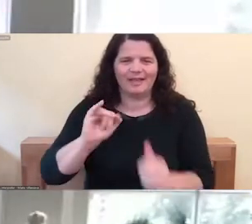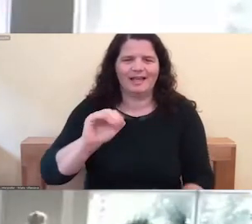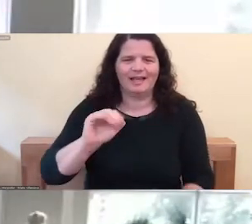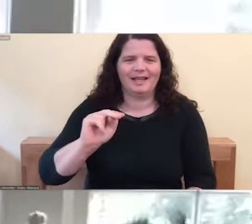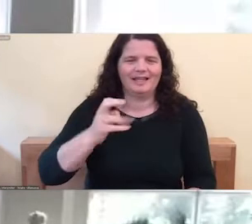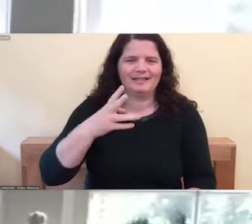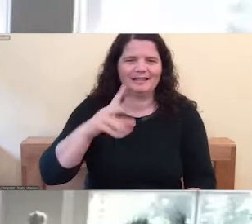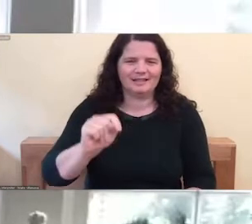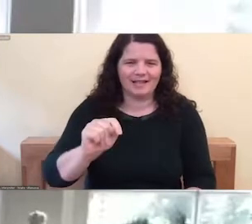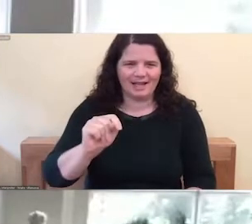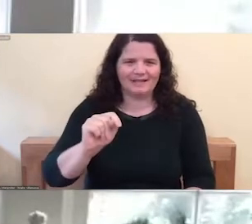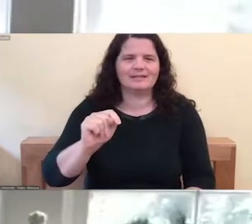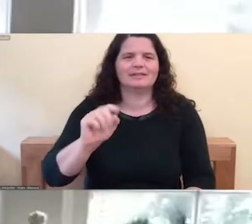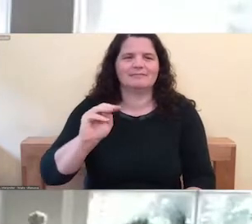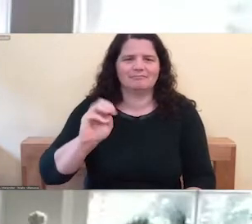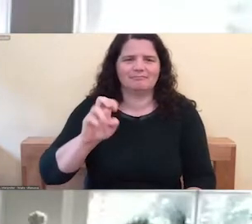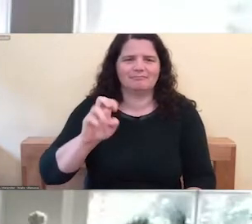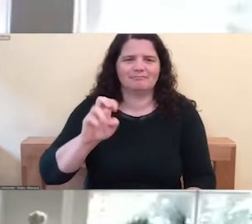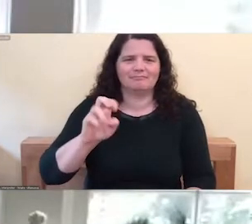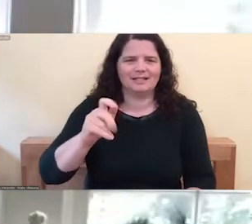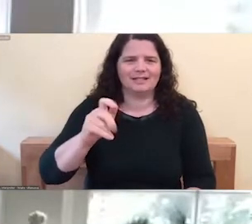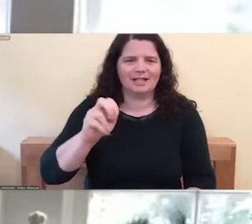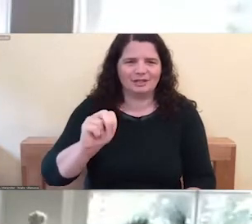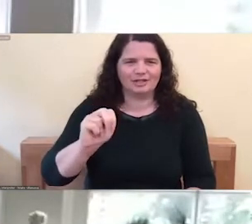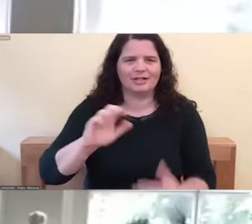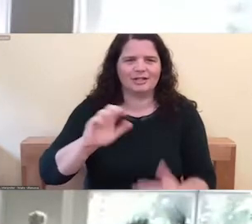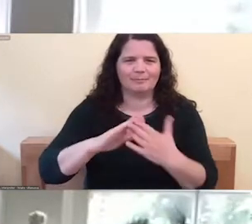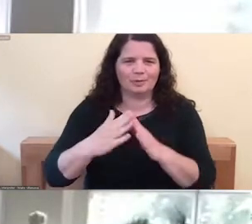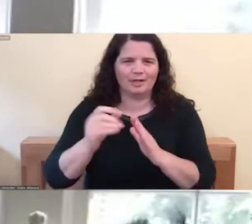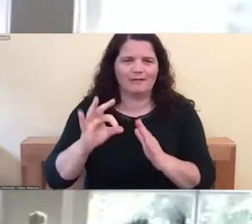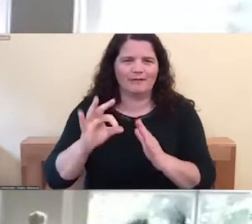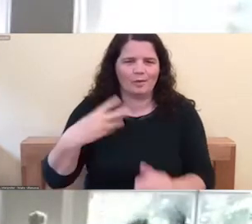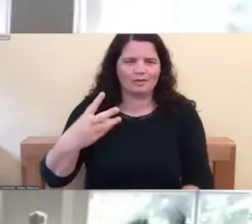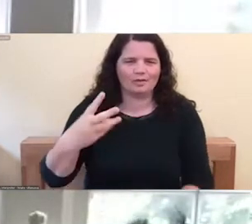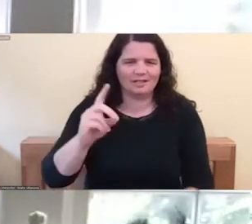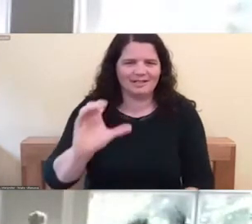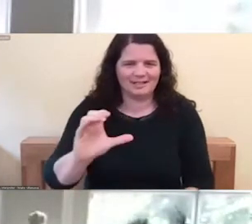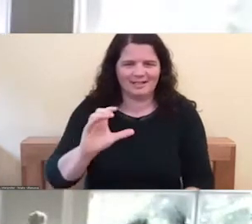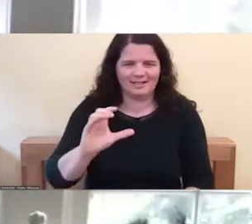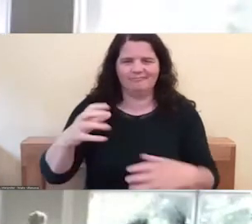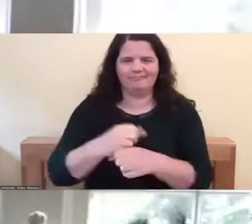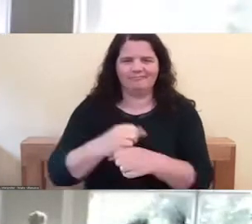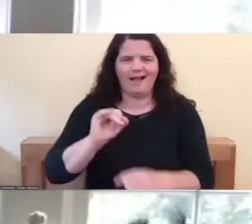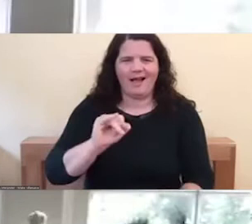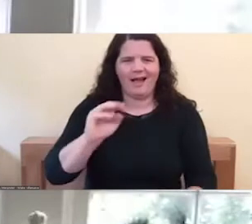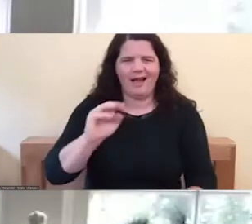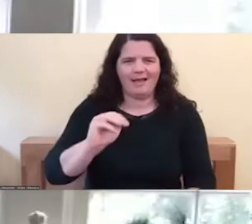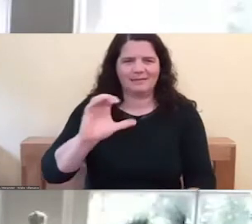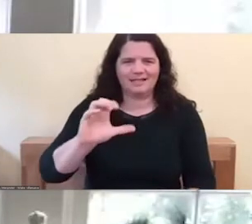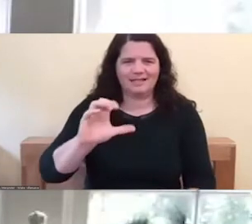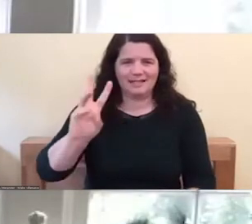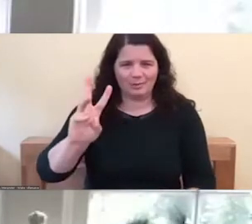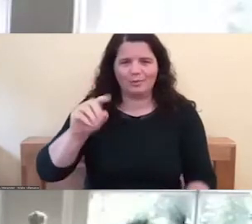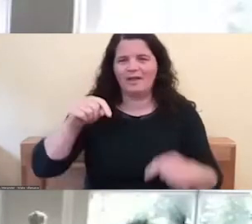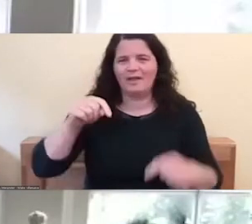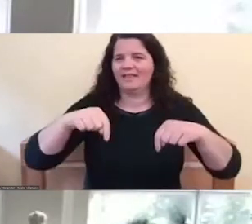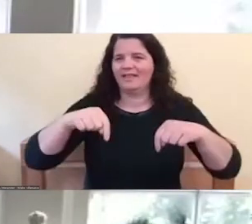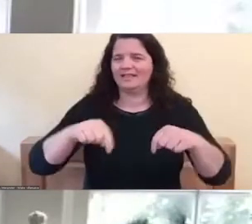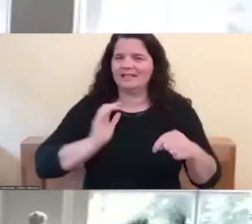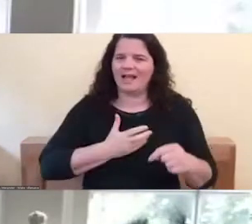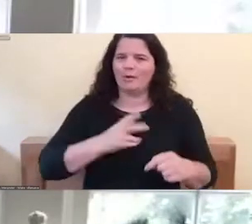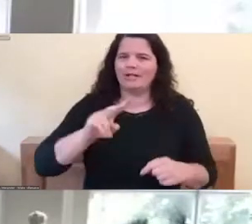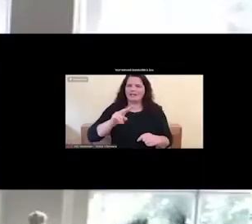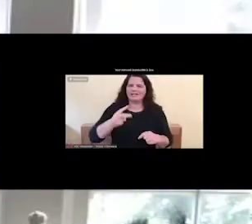and this is IMCW's Second Sunday Dharma series. It's held on the second Sunday each month,